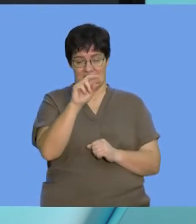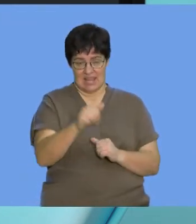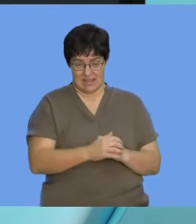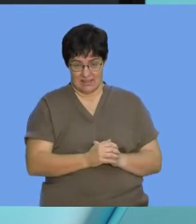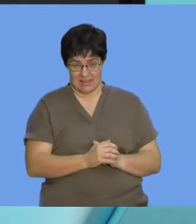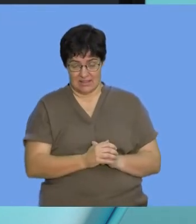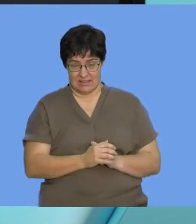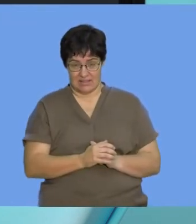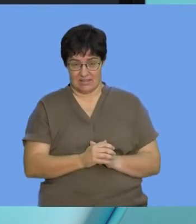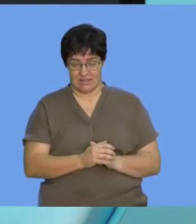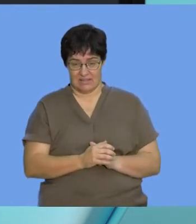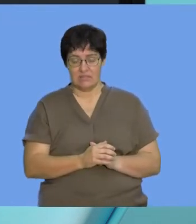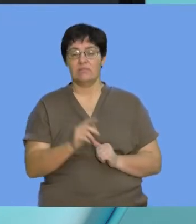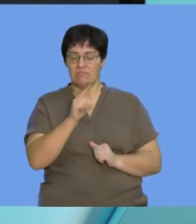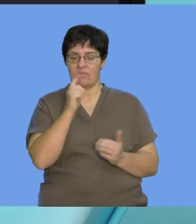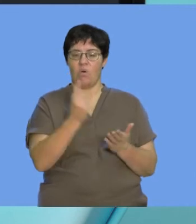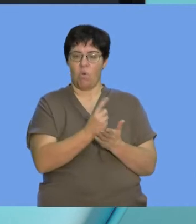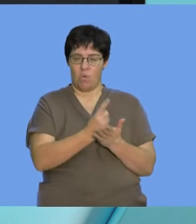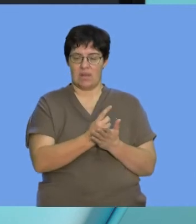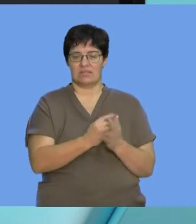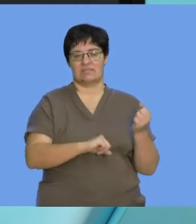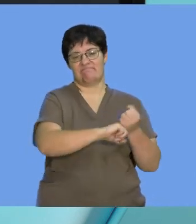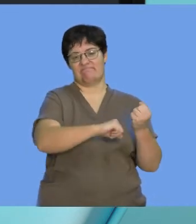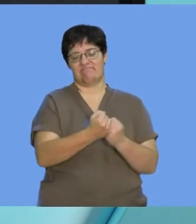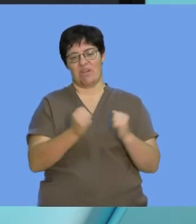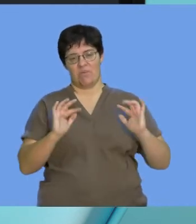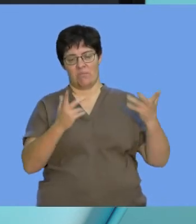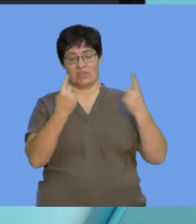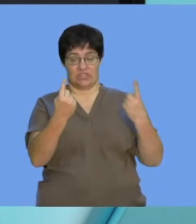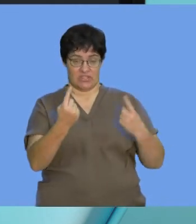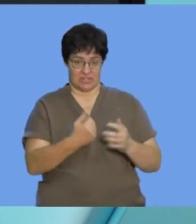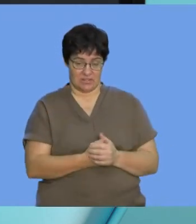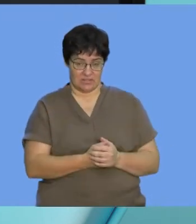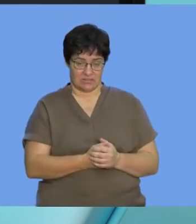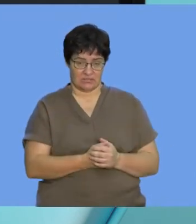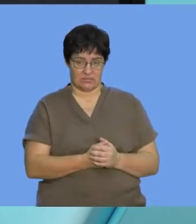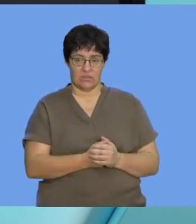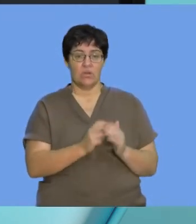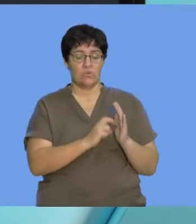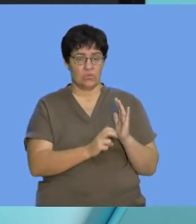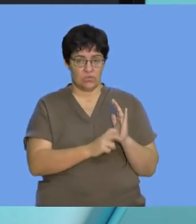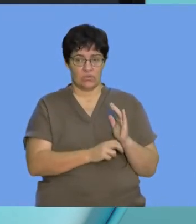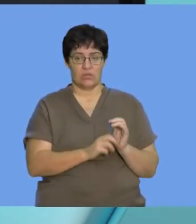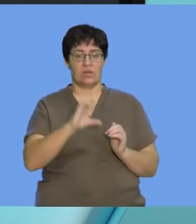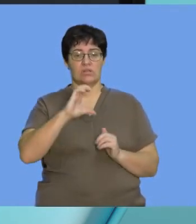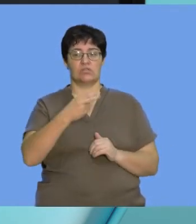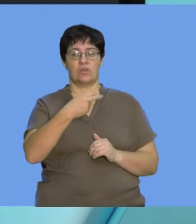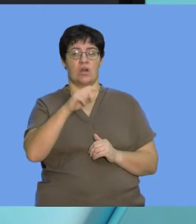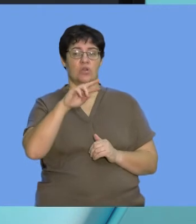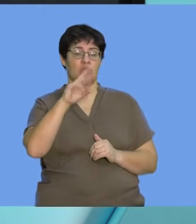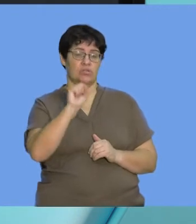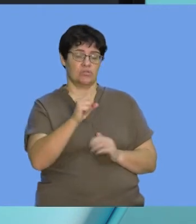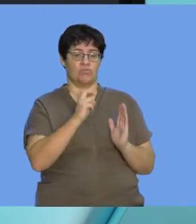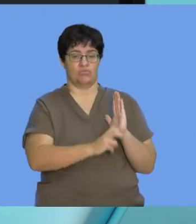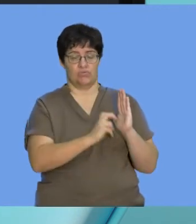that adenine and thymine are always complementary to each other. And this rule comes from Chagov's rule, where he